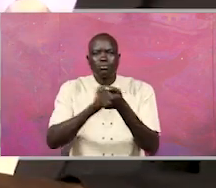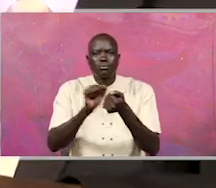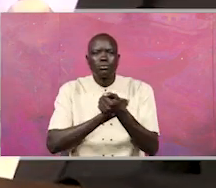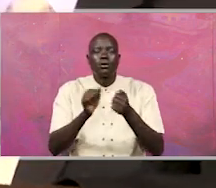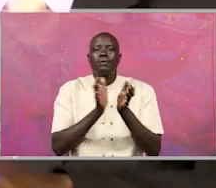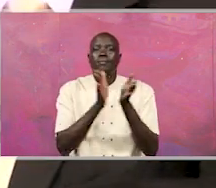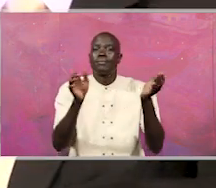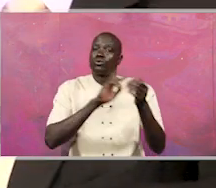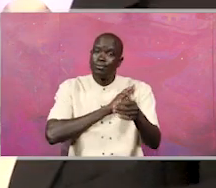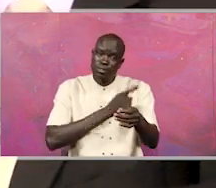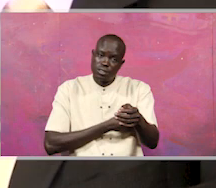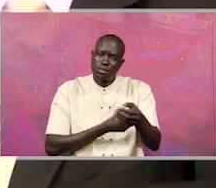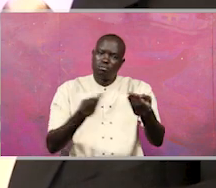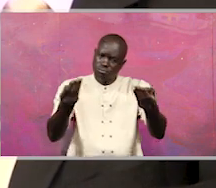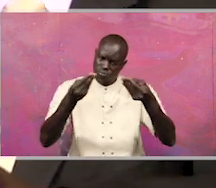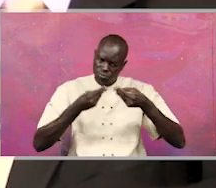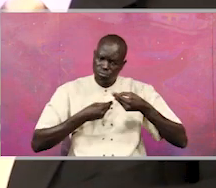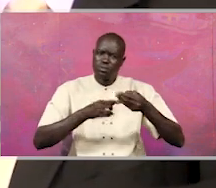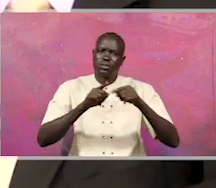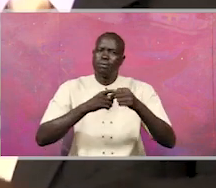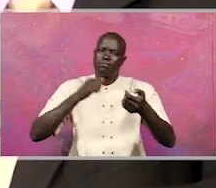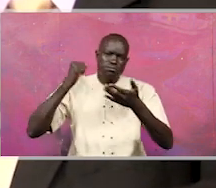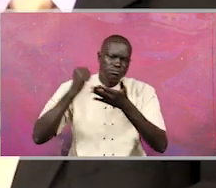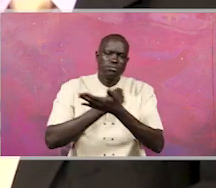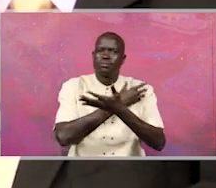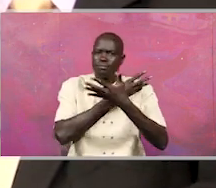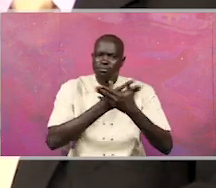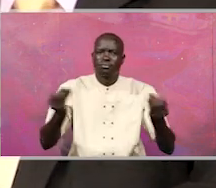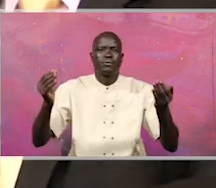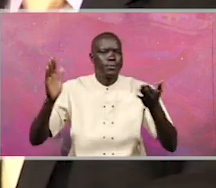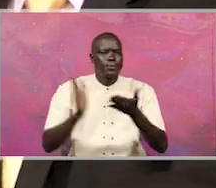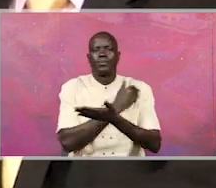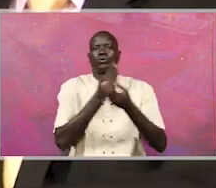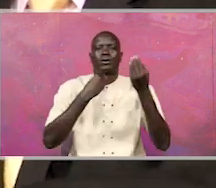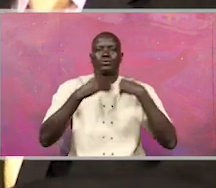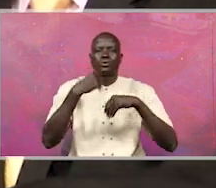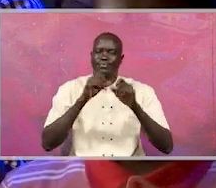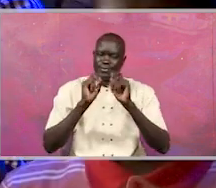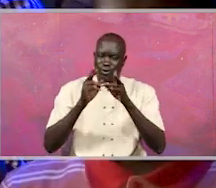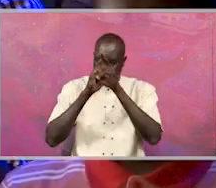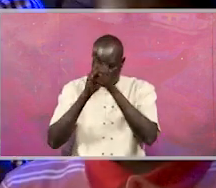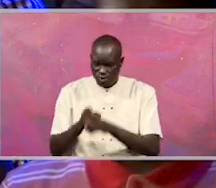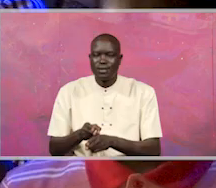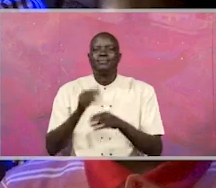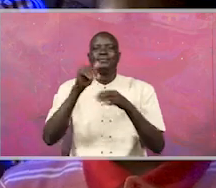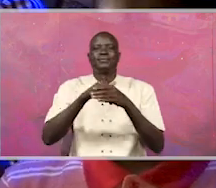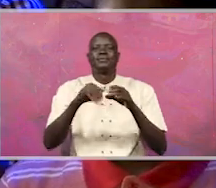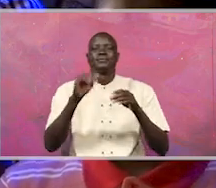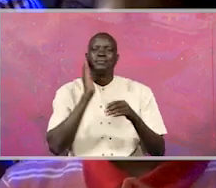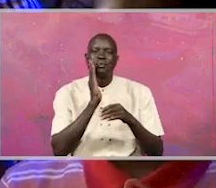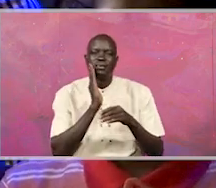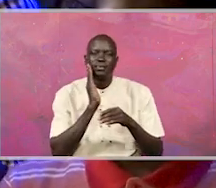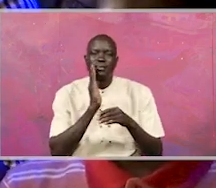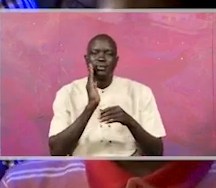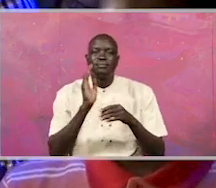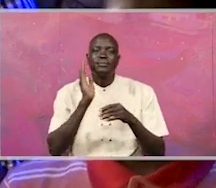Come out unreservedly, condemn, shun, and denounce corruption. All right, Honourable. That Constitution is in English, but to